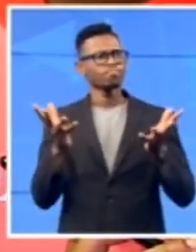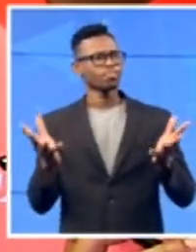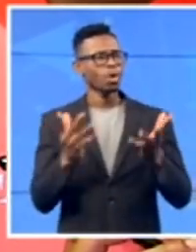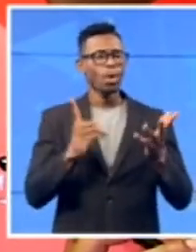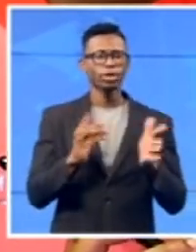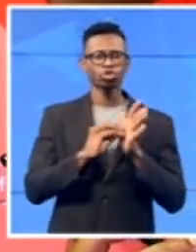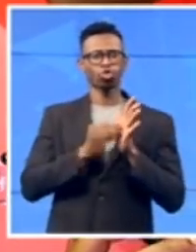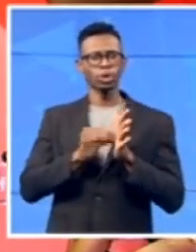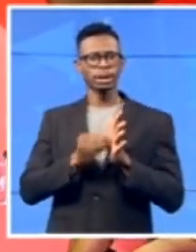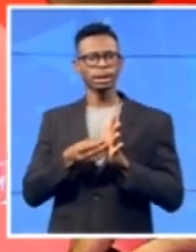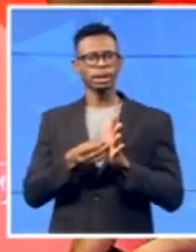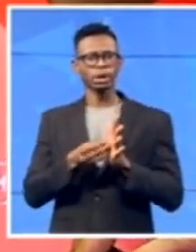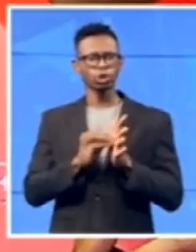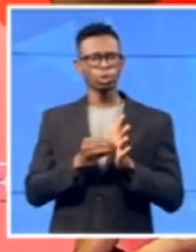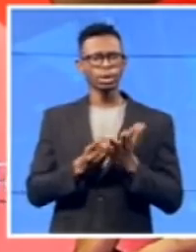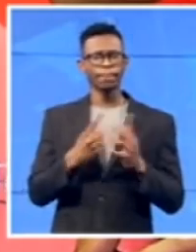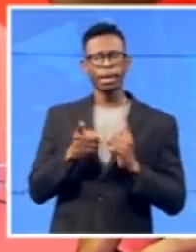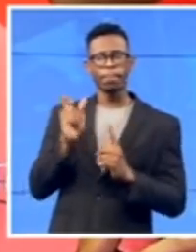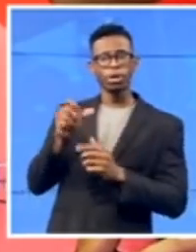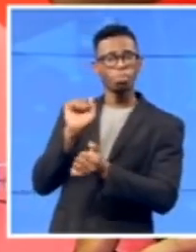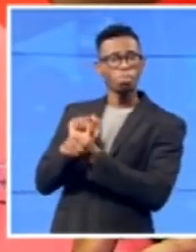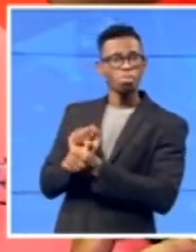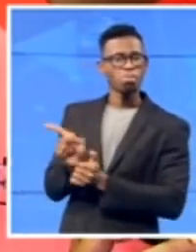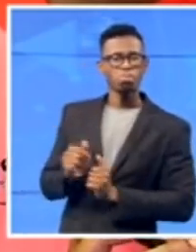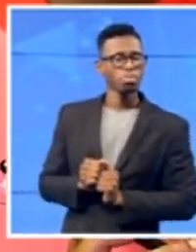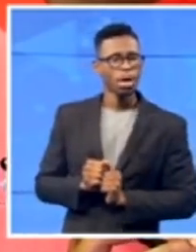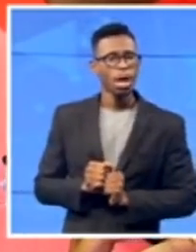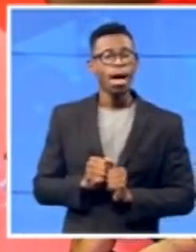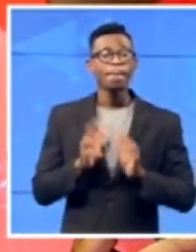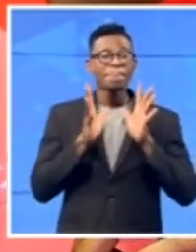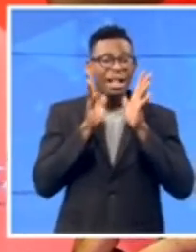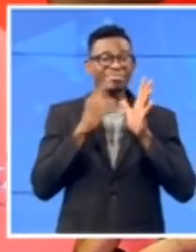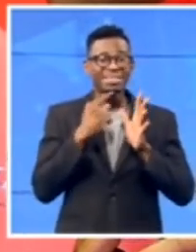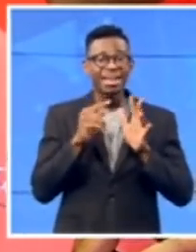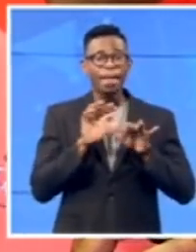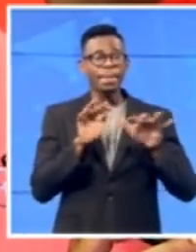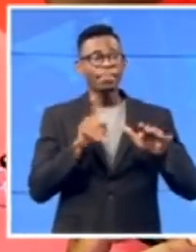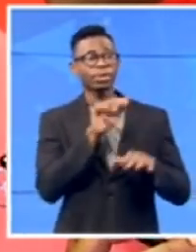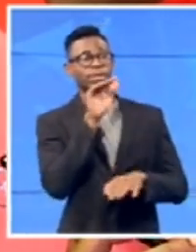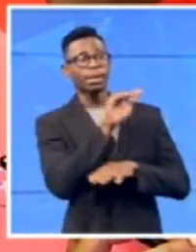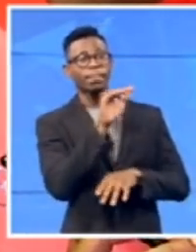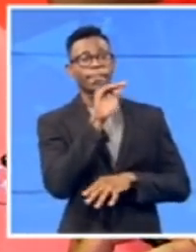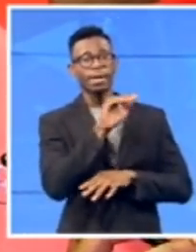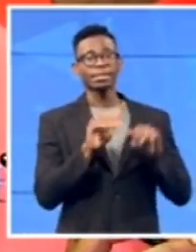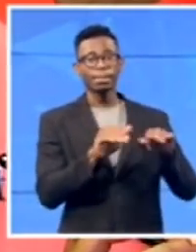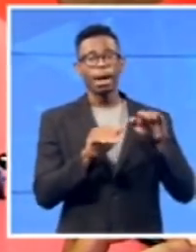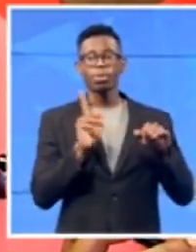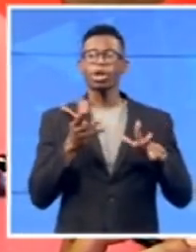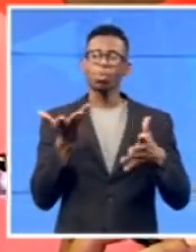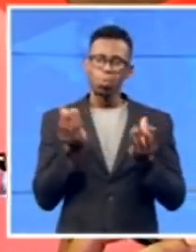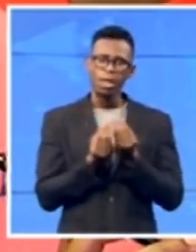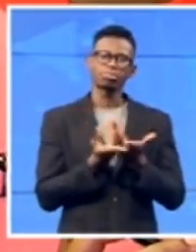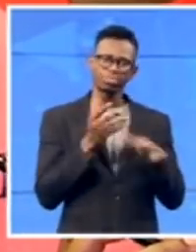Malema has said he will die with the Zimbabweans. We will talk about his interests in Zimbabwe